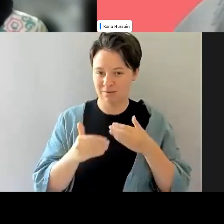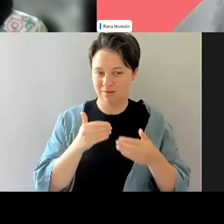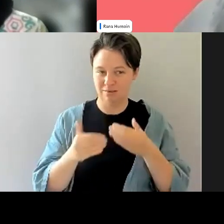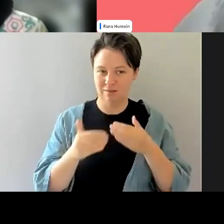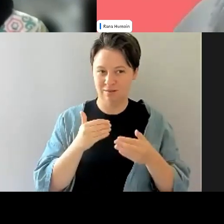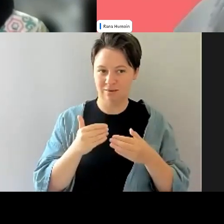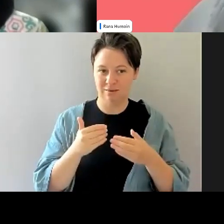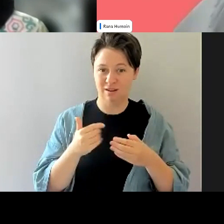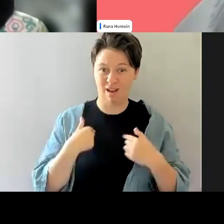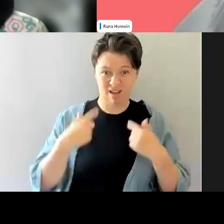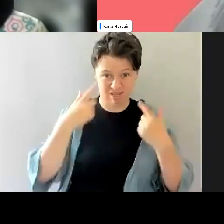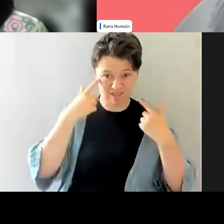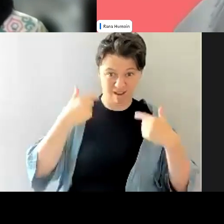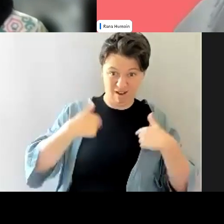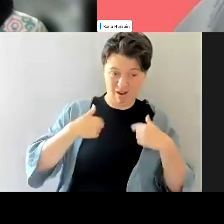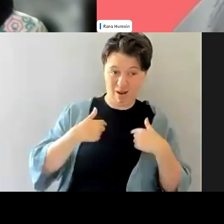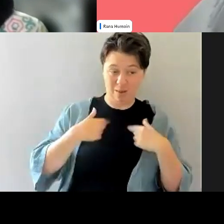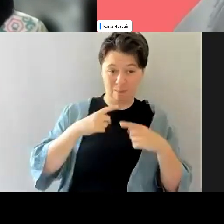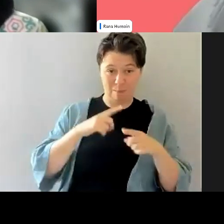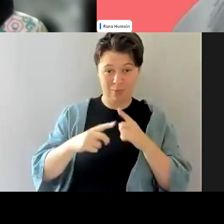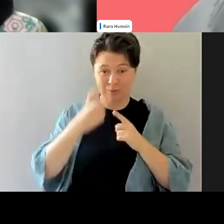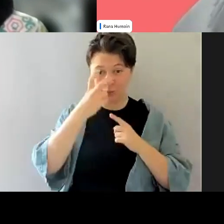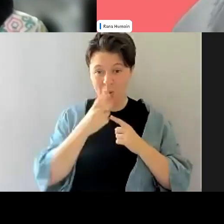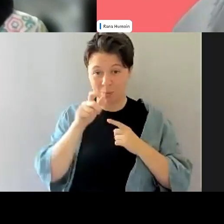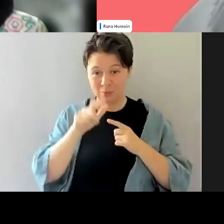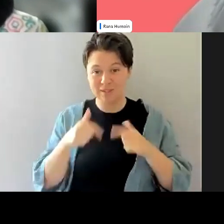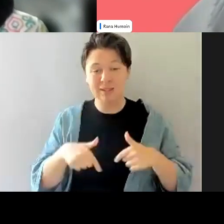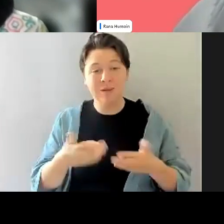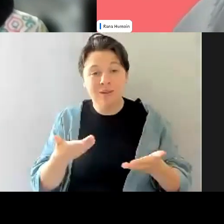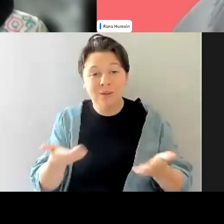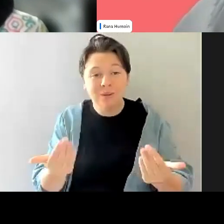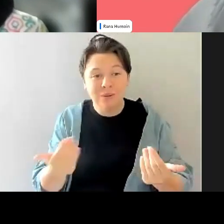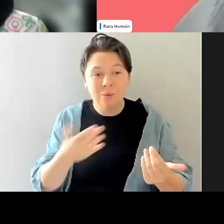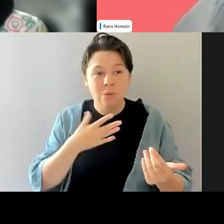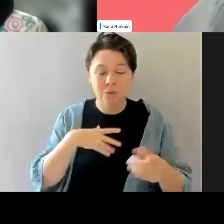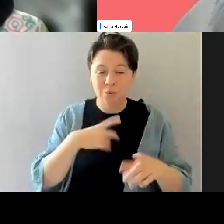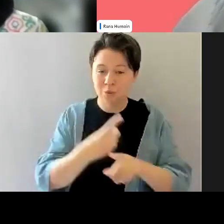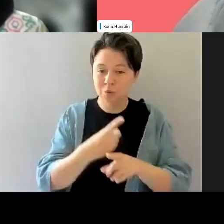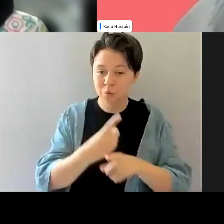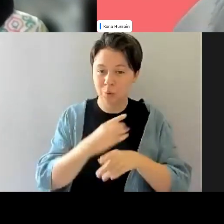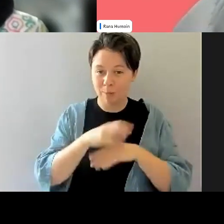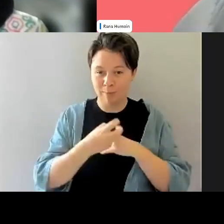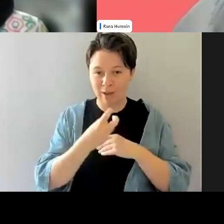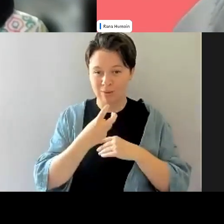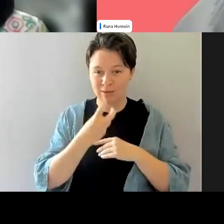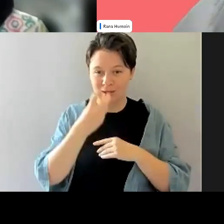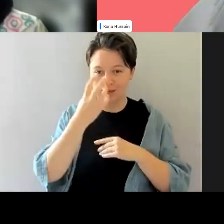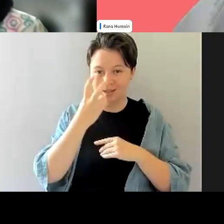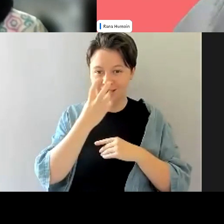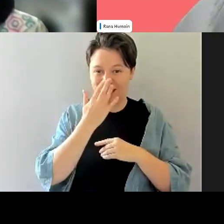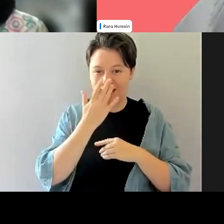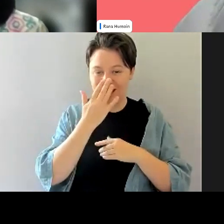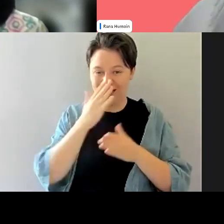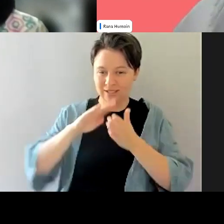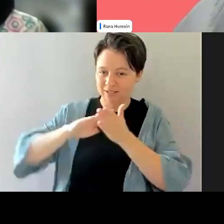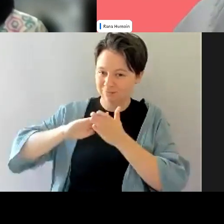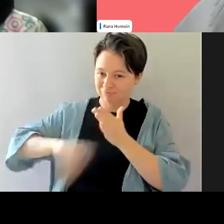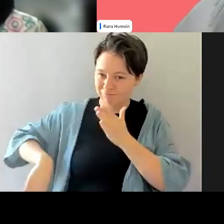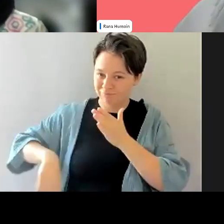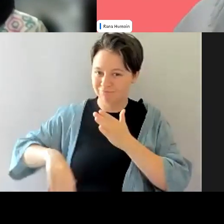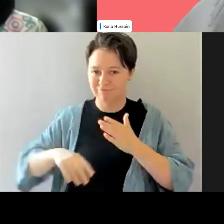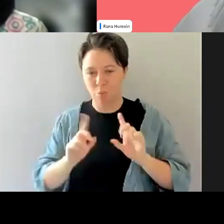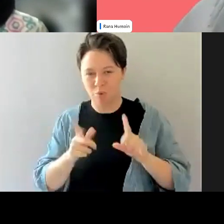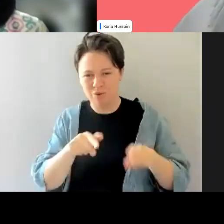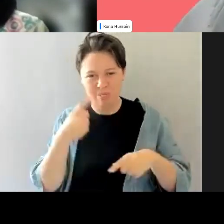oldest person here. No, anyone want to jump in? Cause there's lots of people on the chat as well. No, I want to hear what you're,